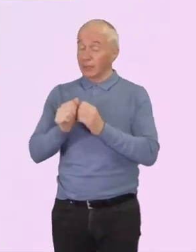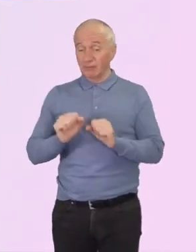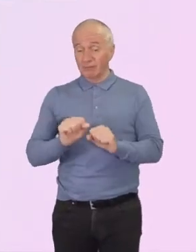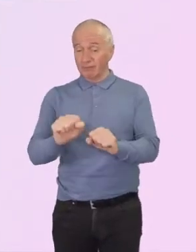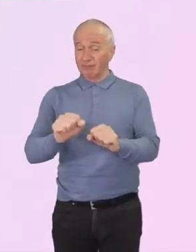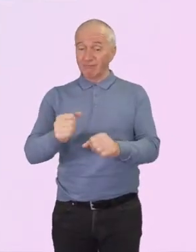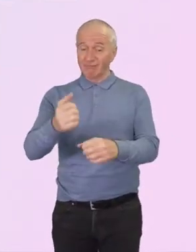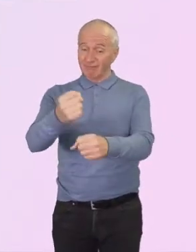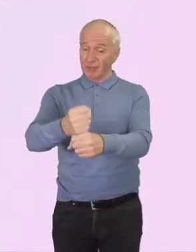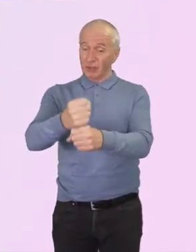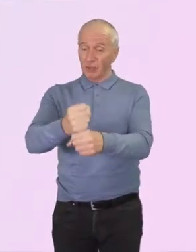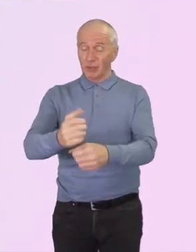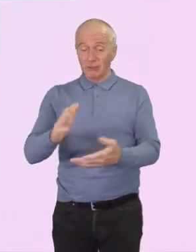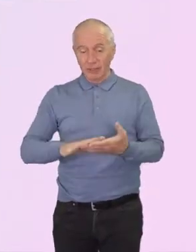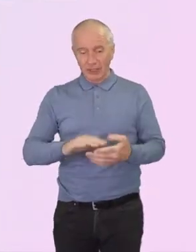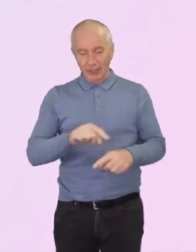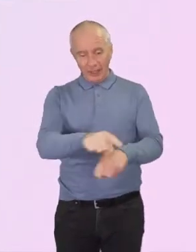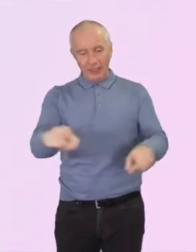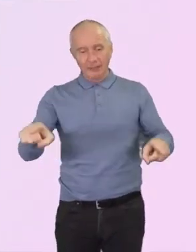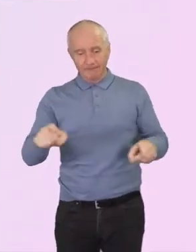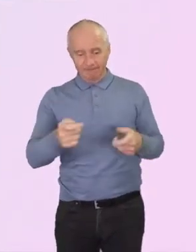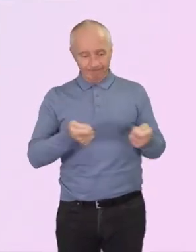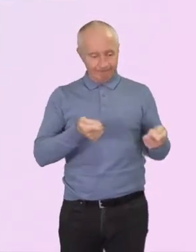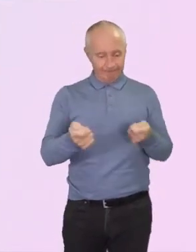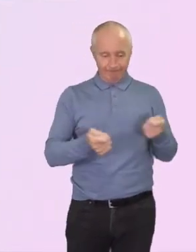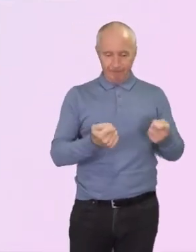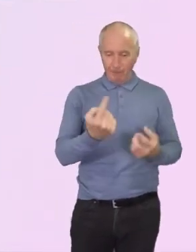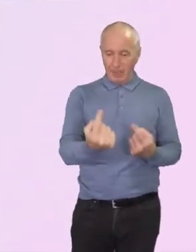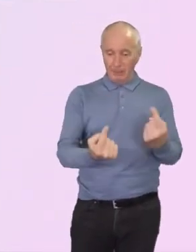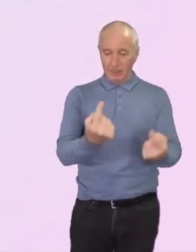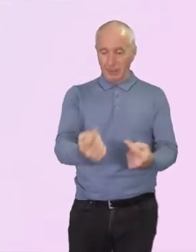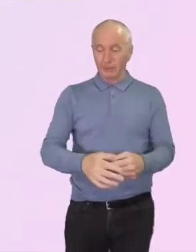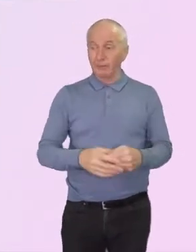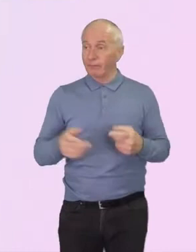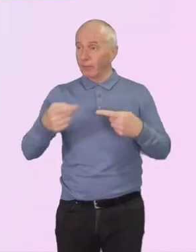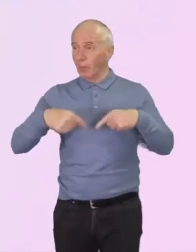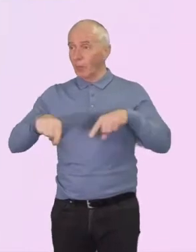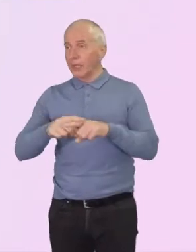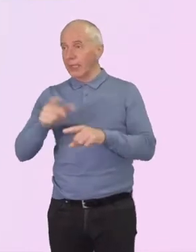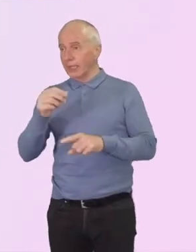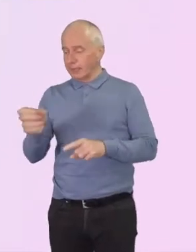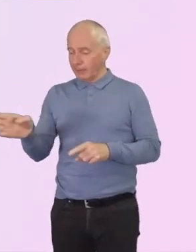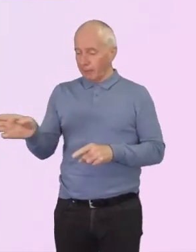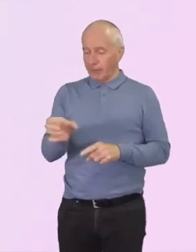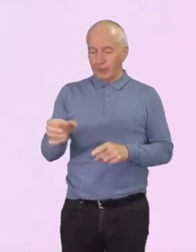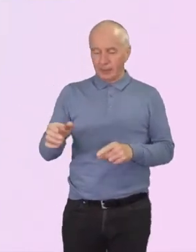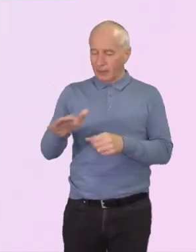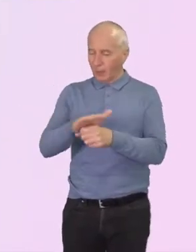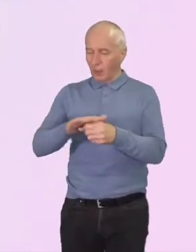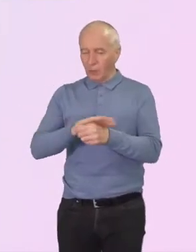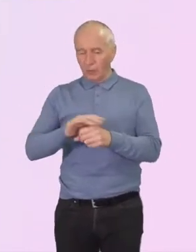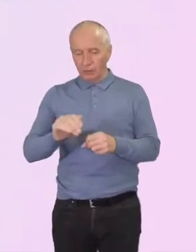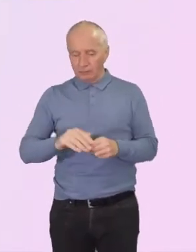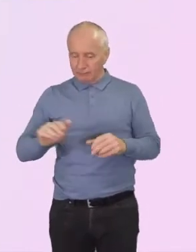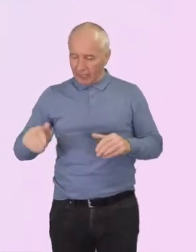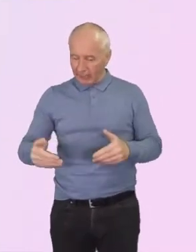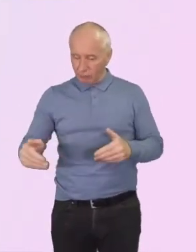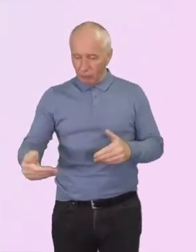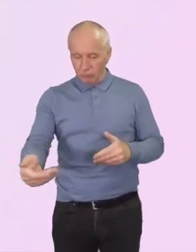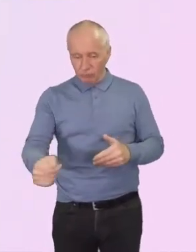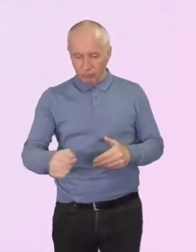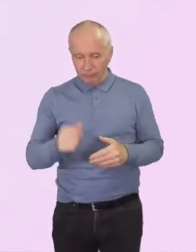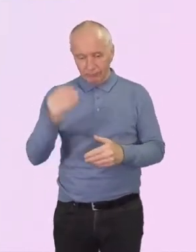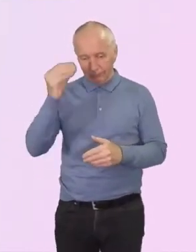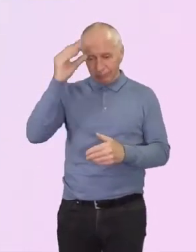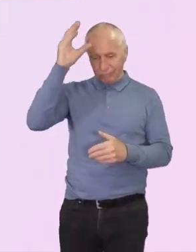better all by themselves. And then we can bring in local agricultural experts to answer some of their questions about